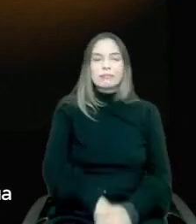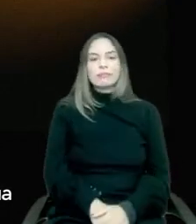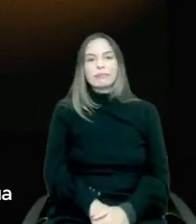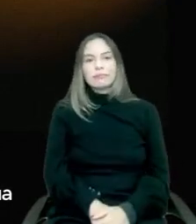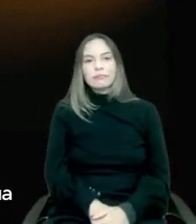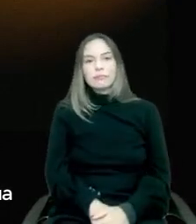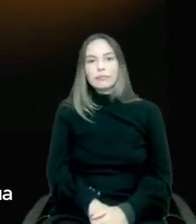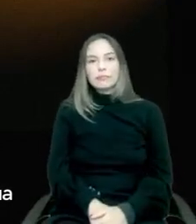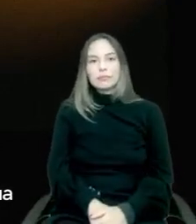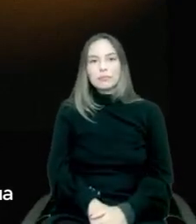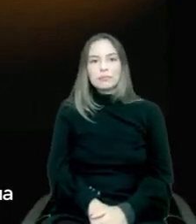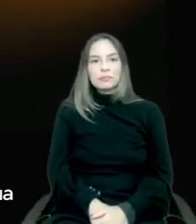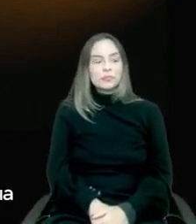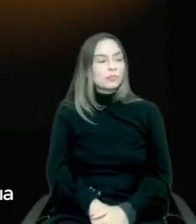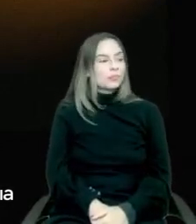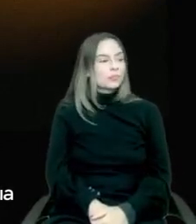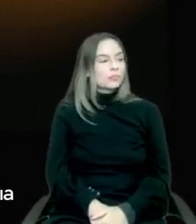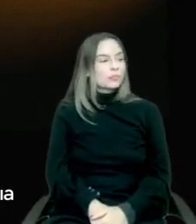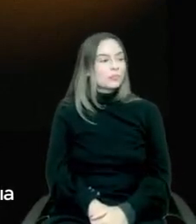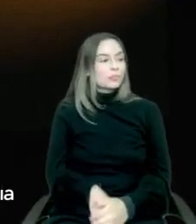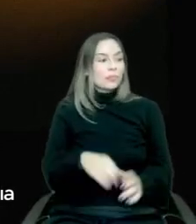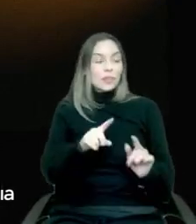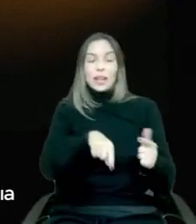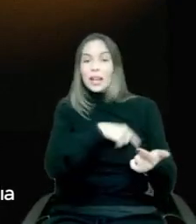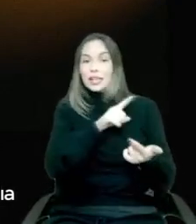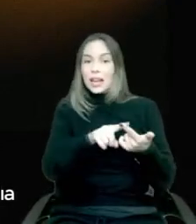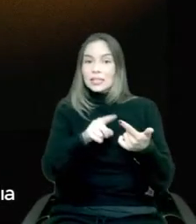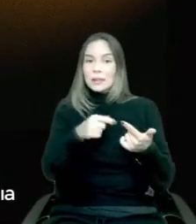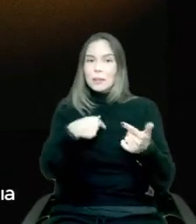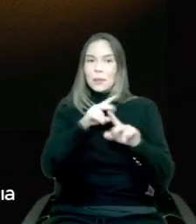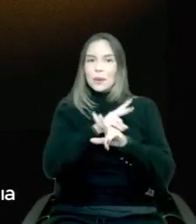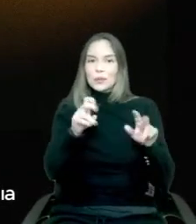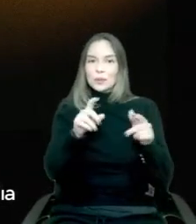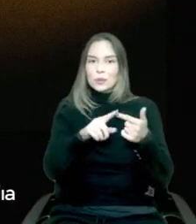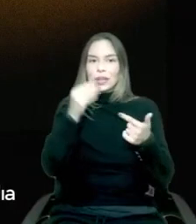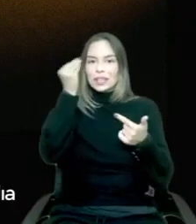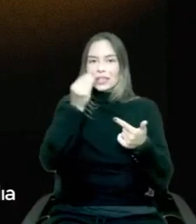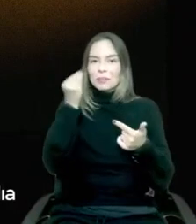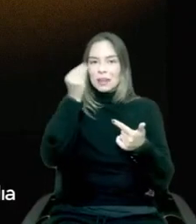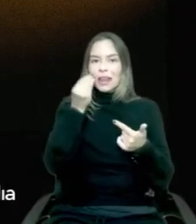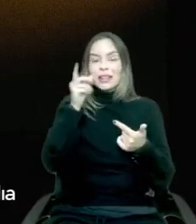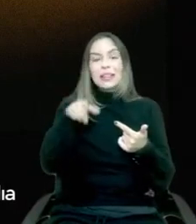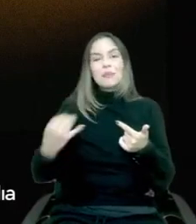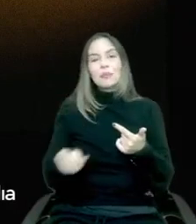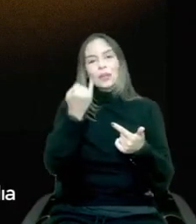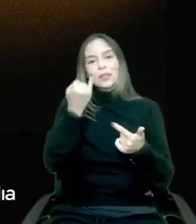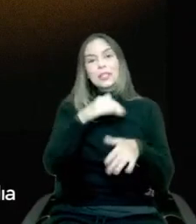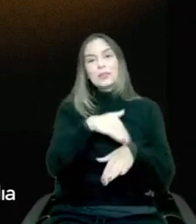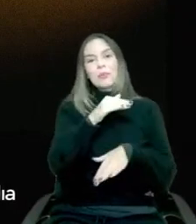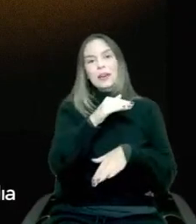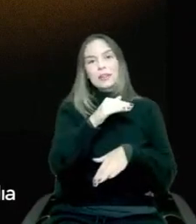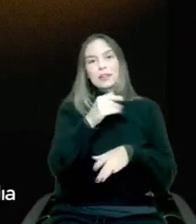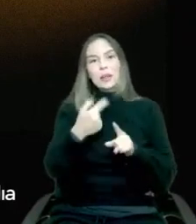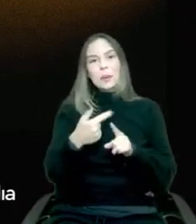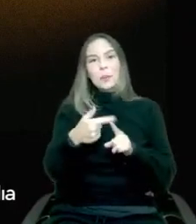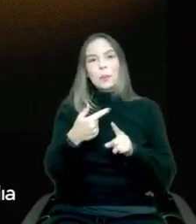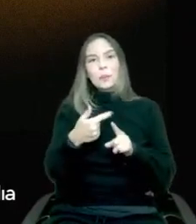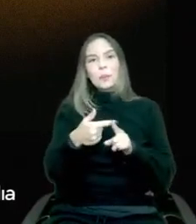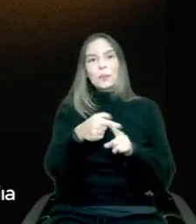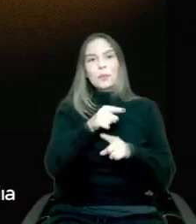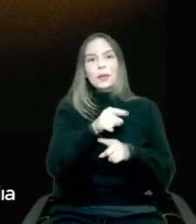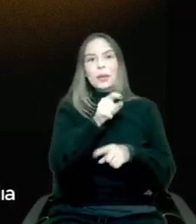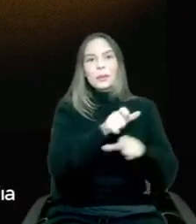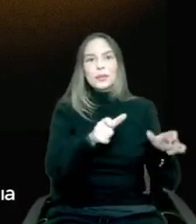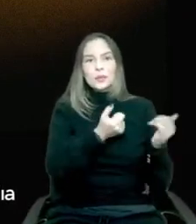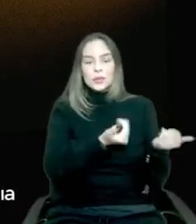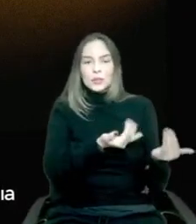Which leads to kind of my second point in this. Experience matters more than ever, especially if we're playing into younger audiences. AI,